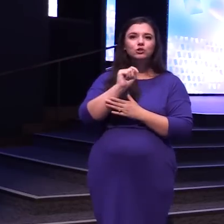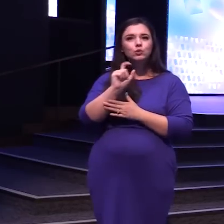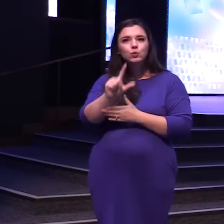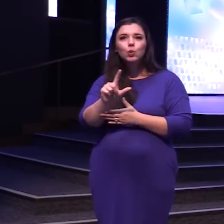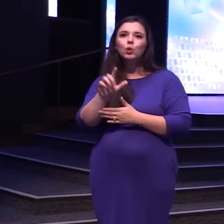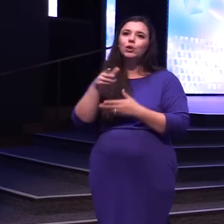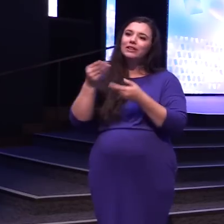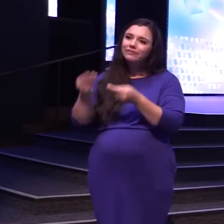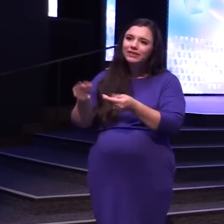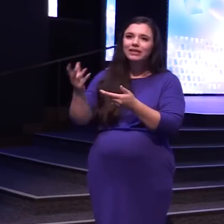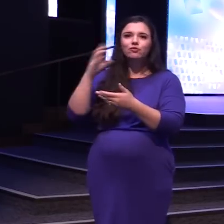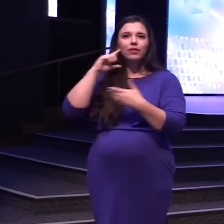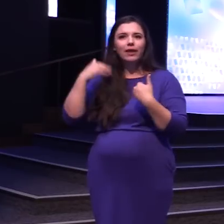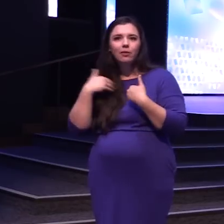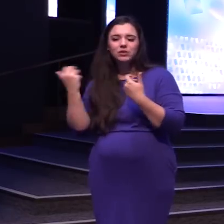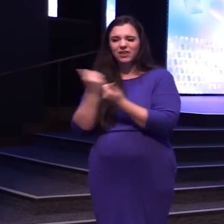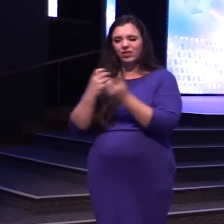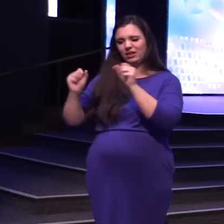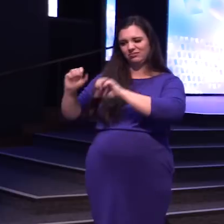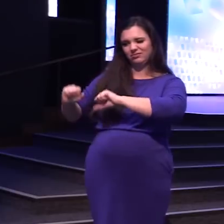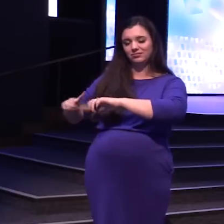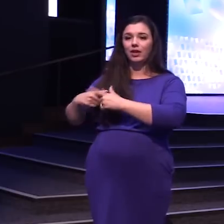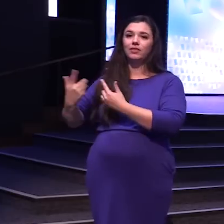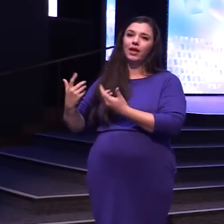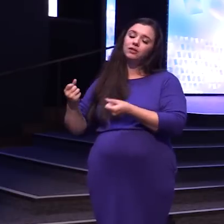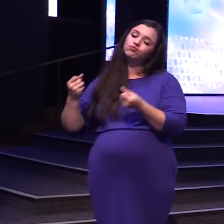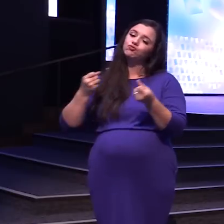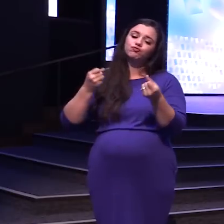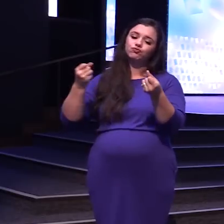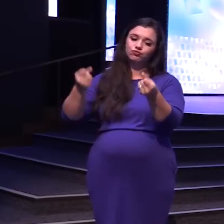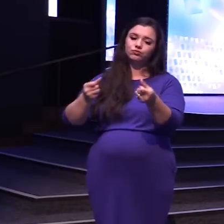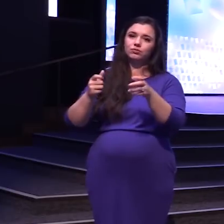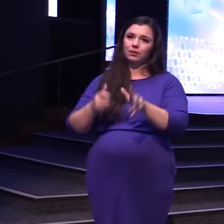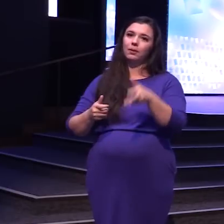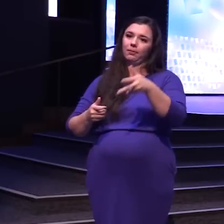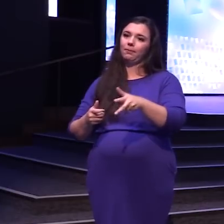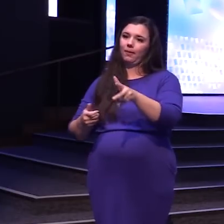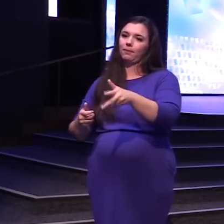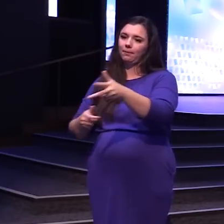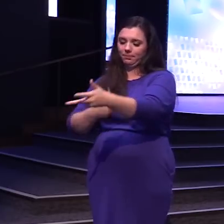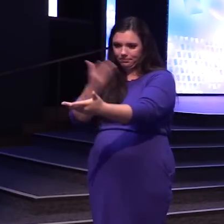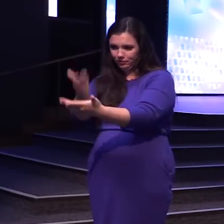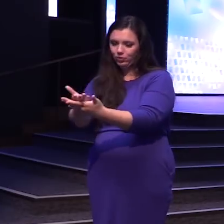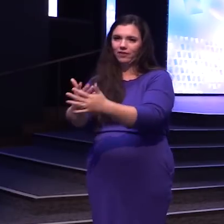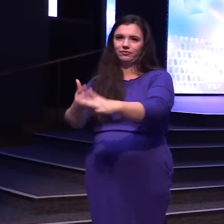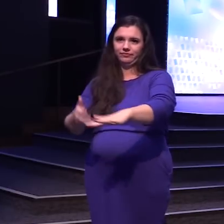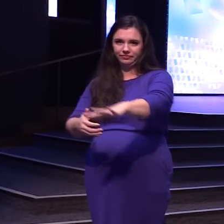feed In the back of the ranger In their garage And then we drive down Till we get to the bottom